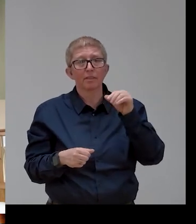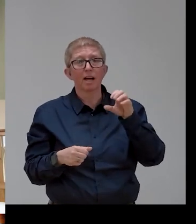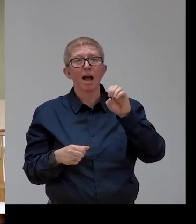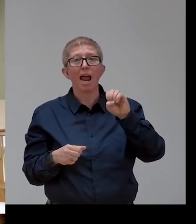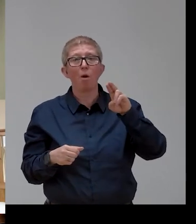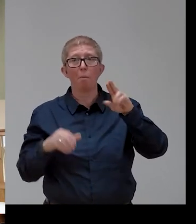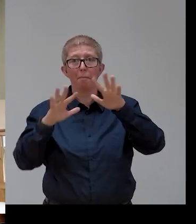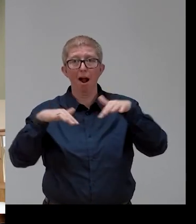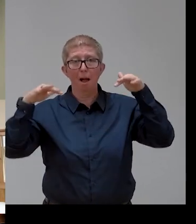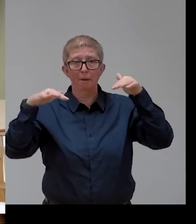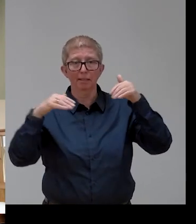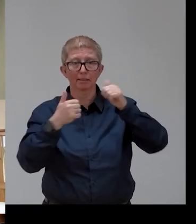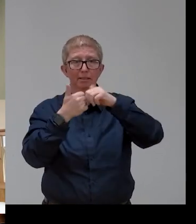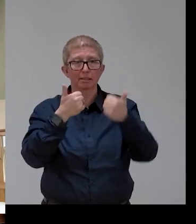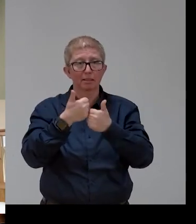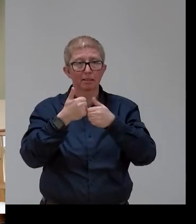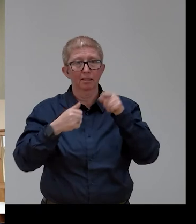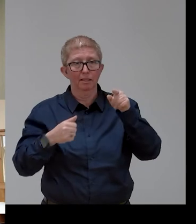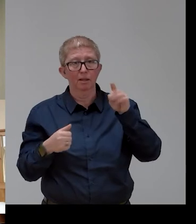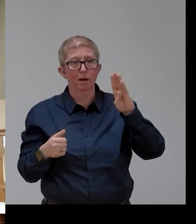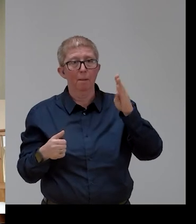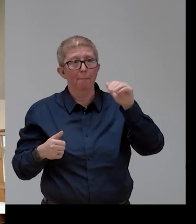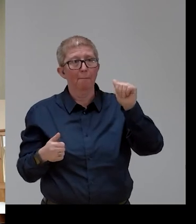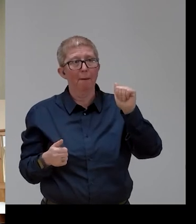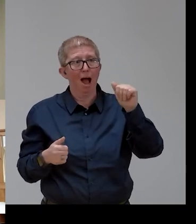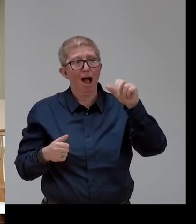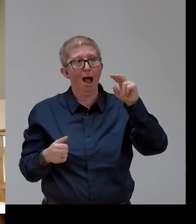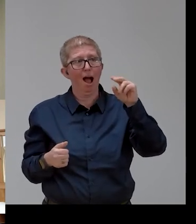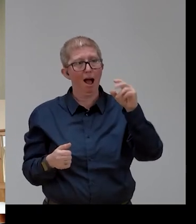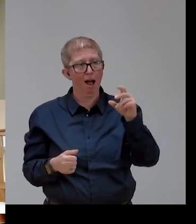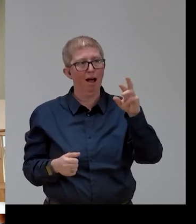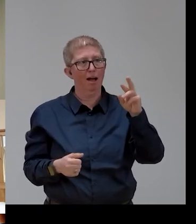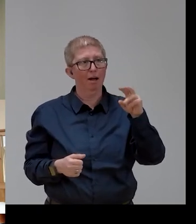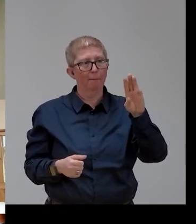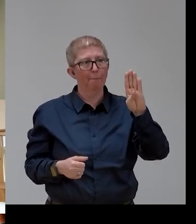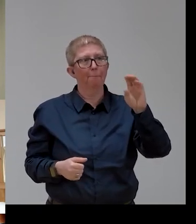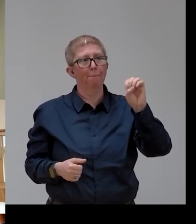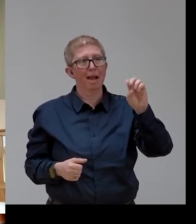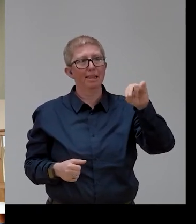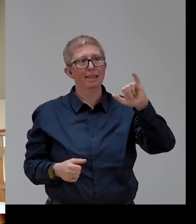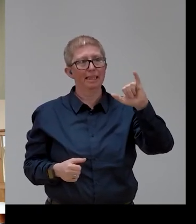Mr. Brando Benefey. Are you with us, Brando? Can you hear us?